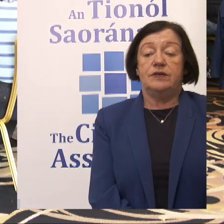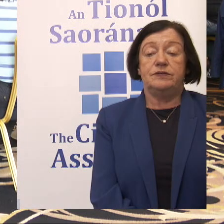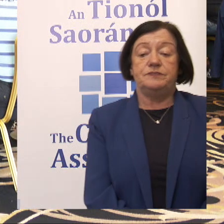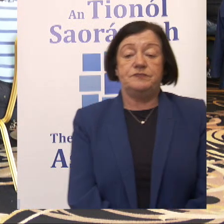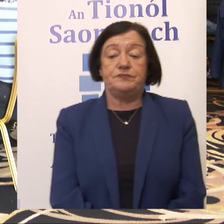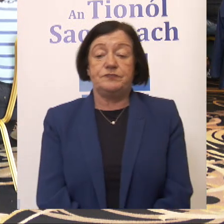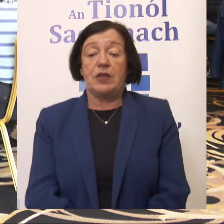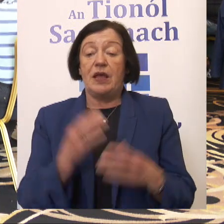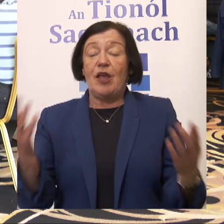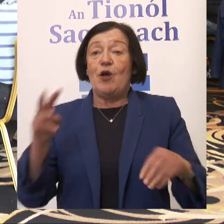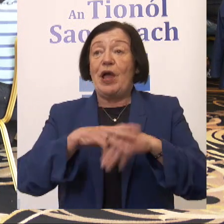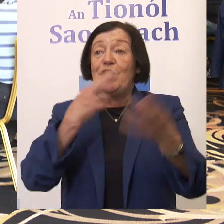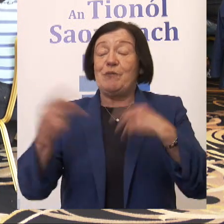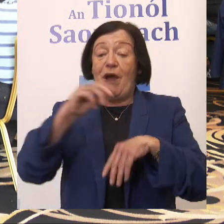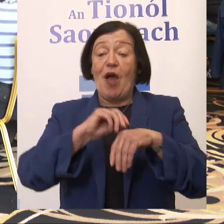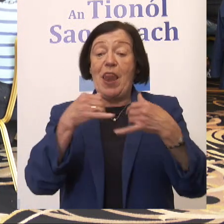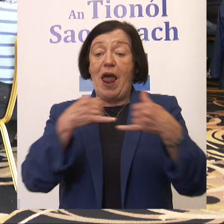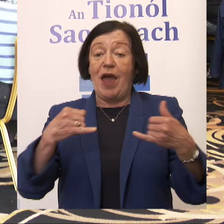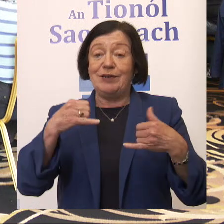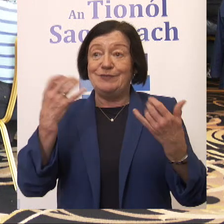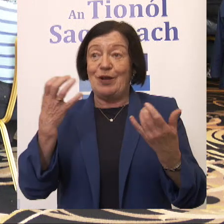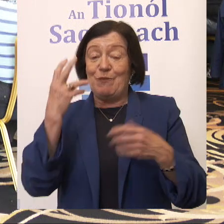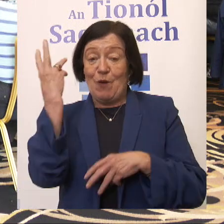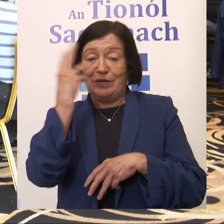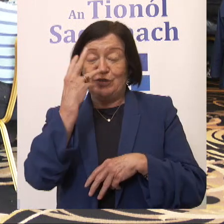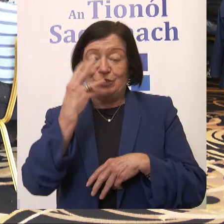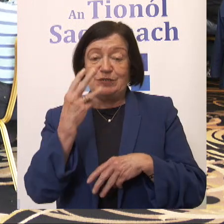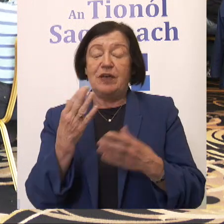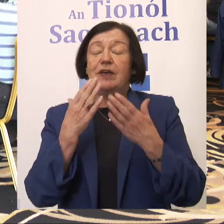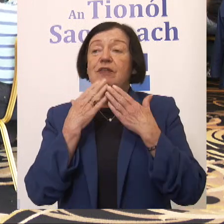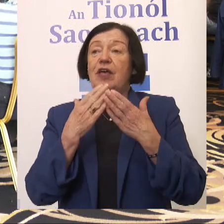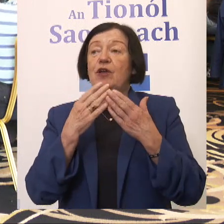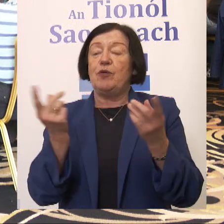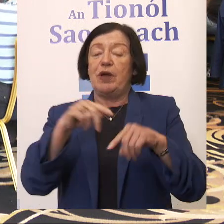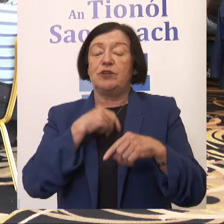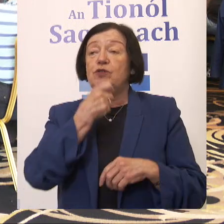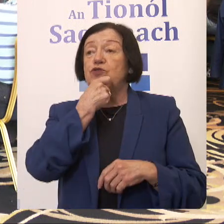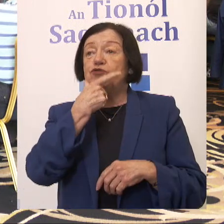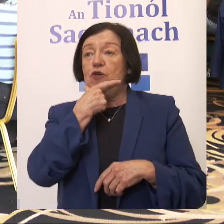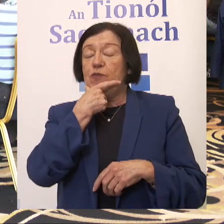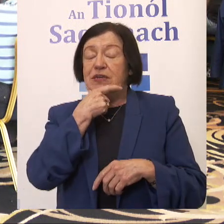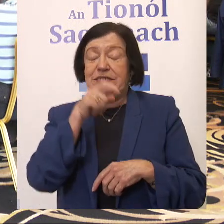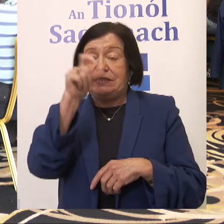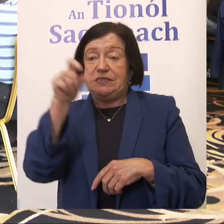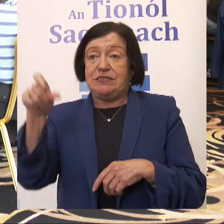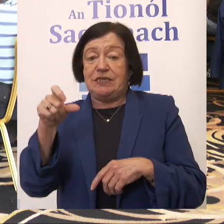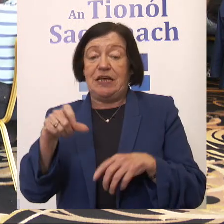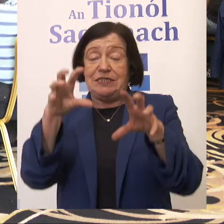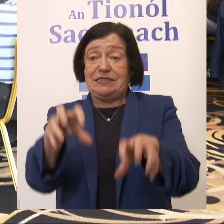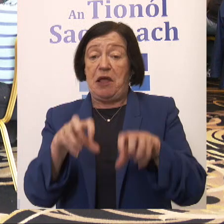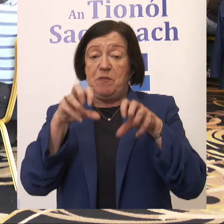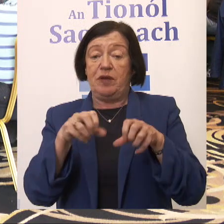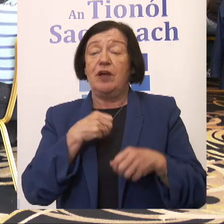Welcome back online, those looking in and welcome back to the Dublin Citizens Assembly, our